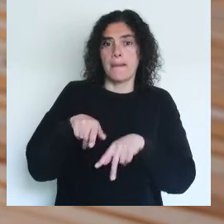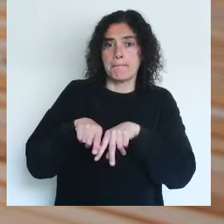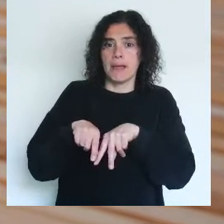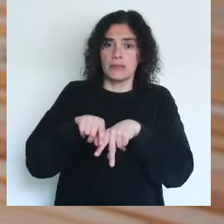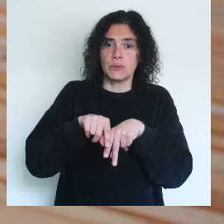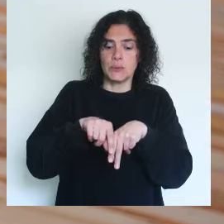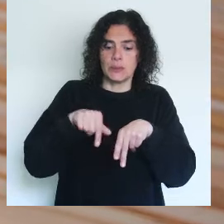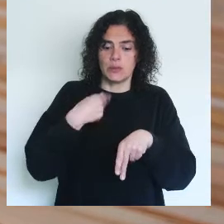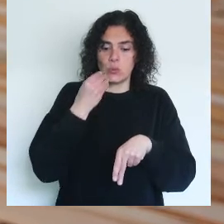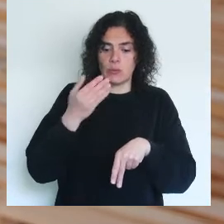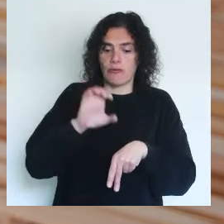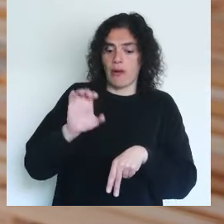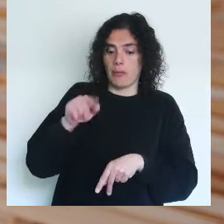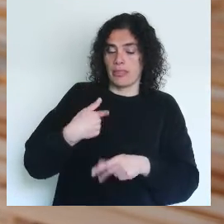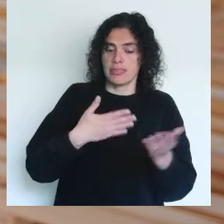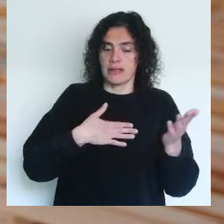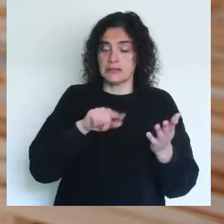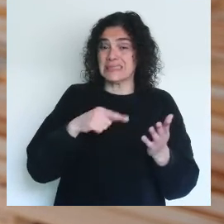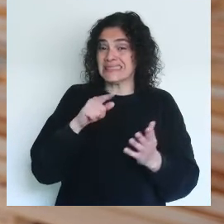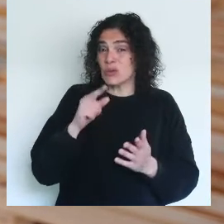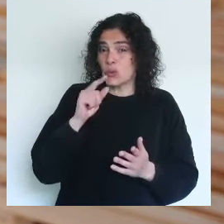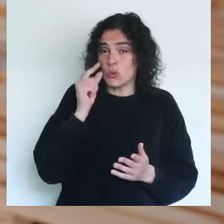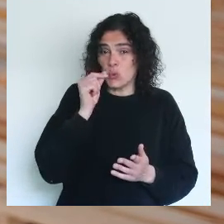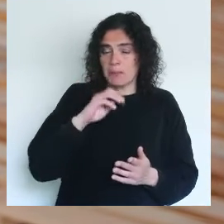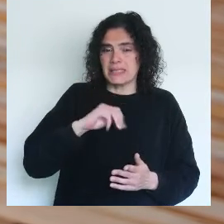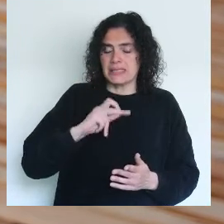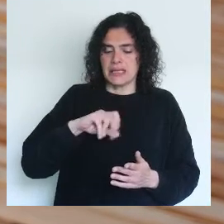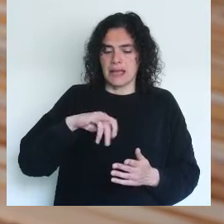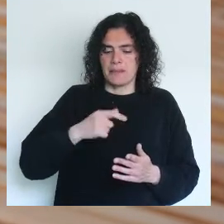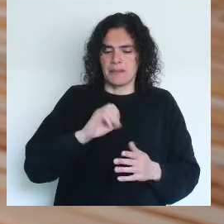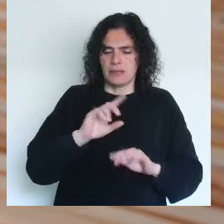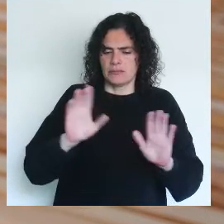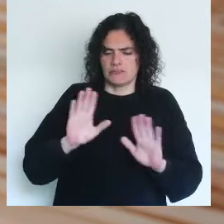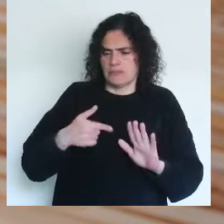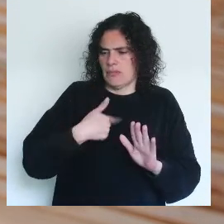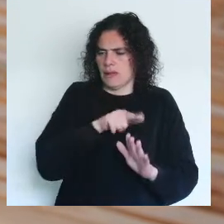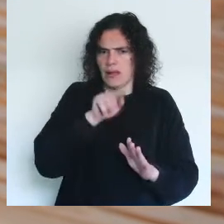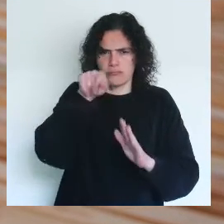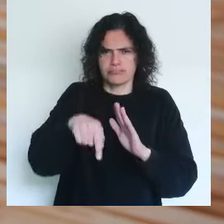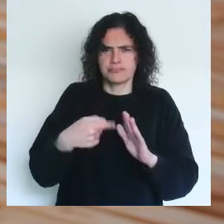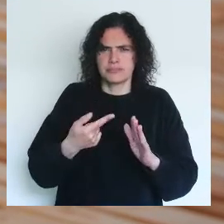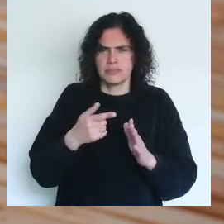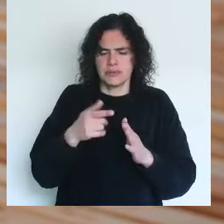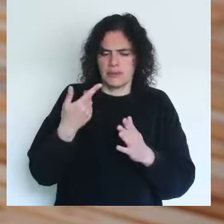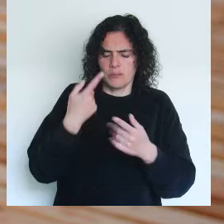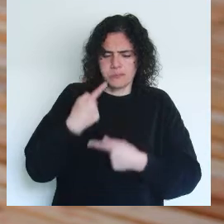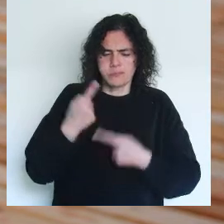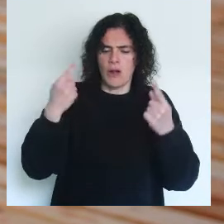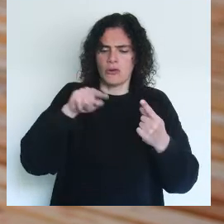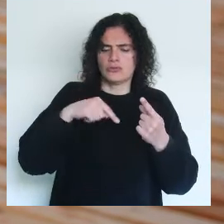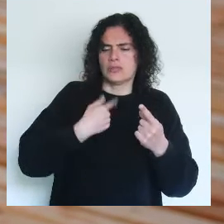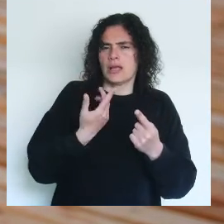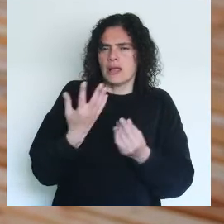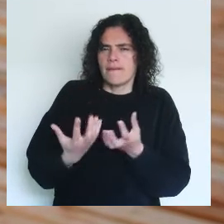a leg like that. What Sarmento does is like, he's not beating her on the bush actually, he's going right there, and